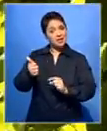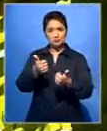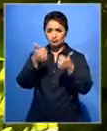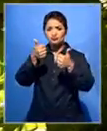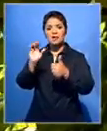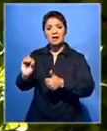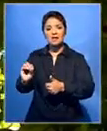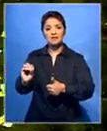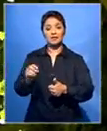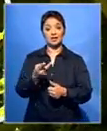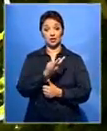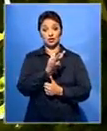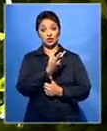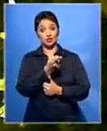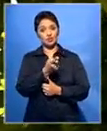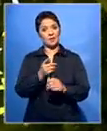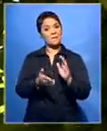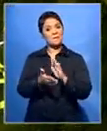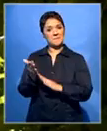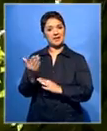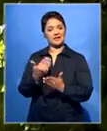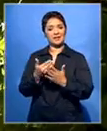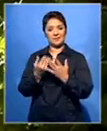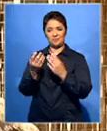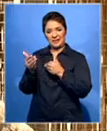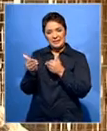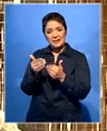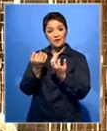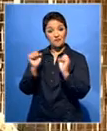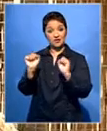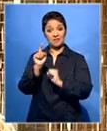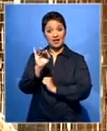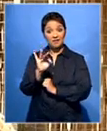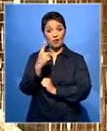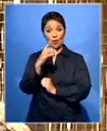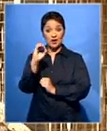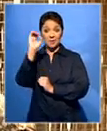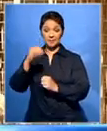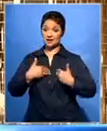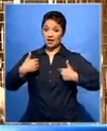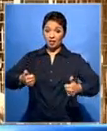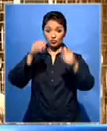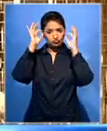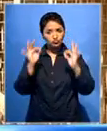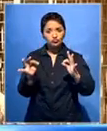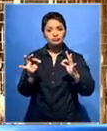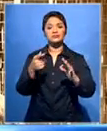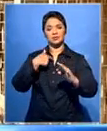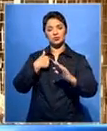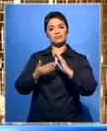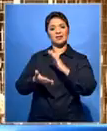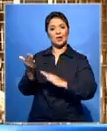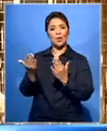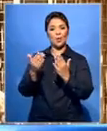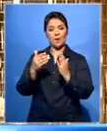stories. This pair is back on the brink of freedom. Once they're 100% better, we put them into the Bush